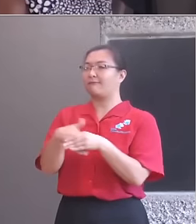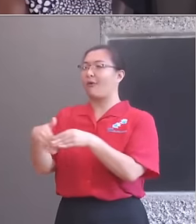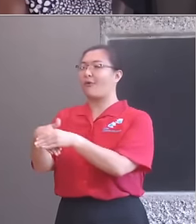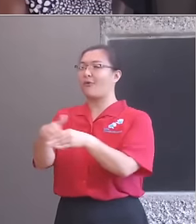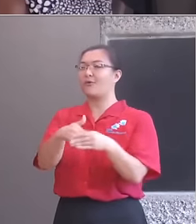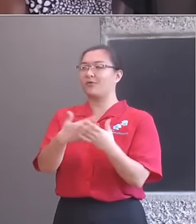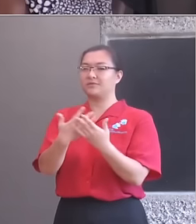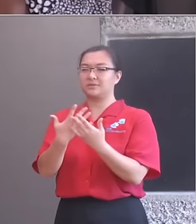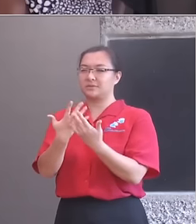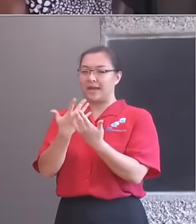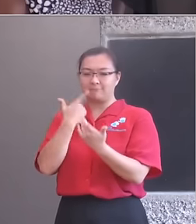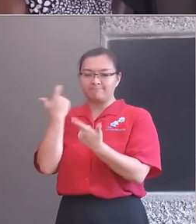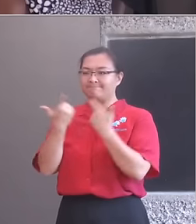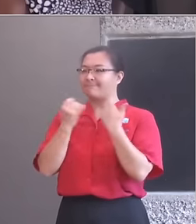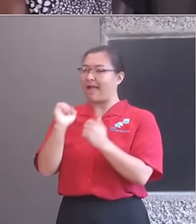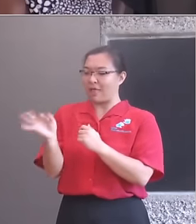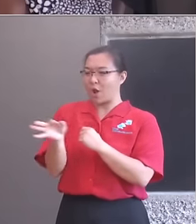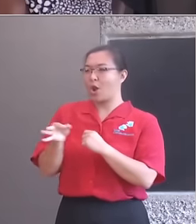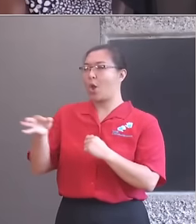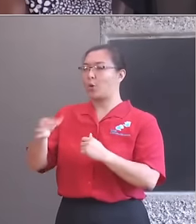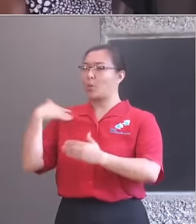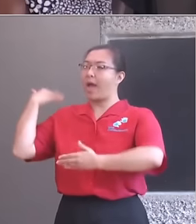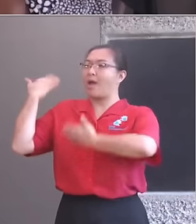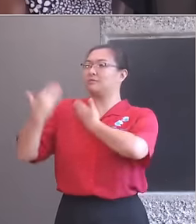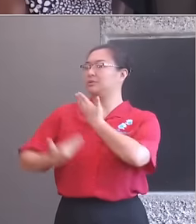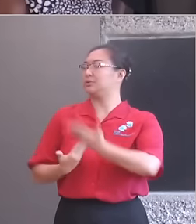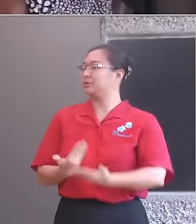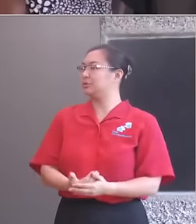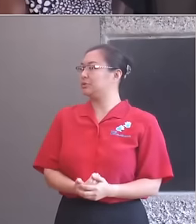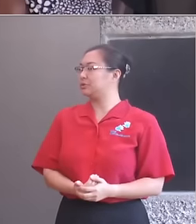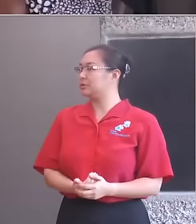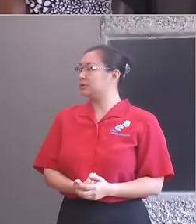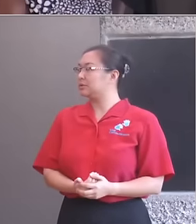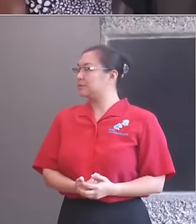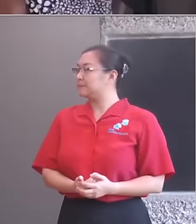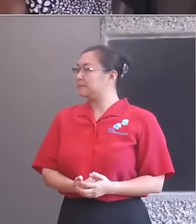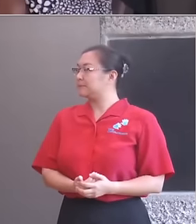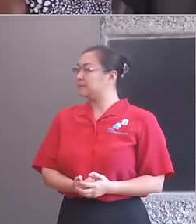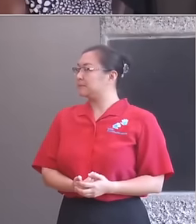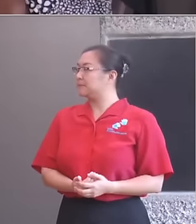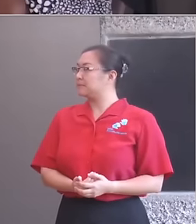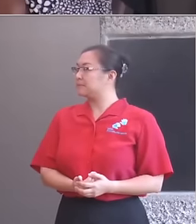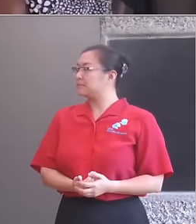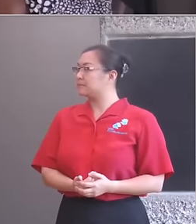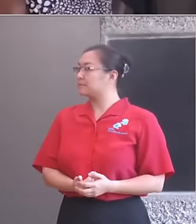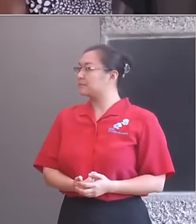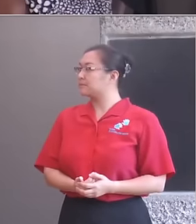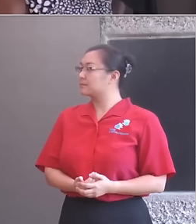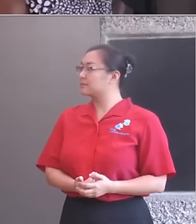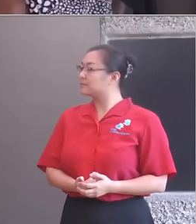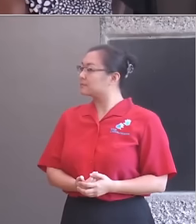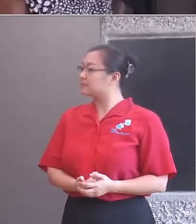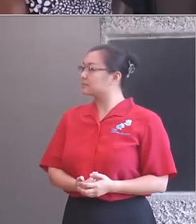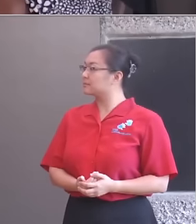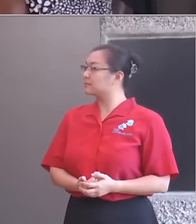knowledge of local heritage opportunities for the kids they taught, it was pretty low. And after a year or two, another survey taken,